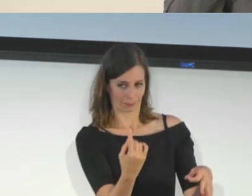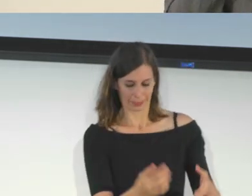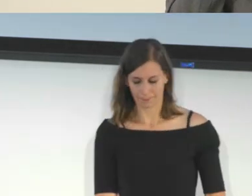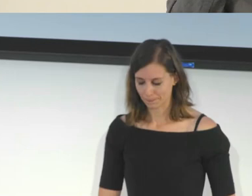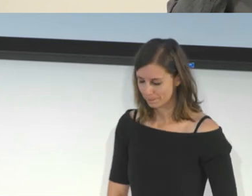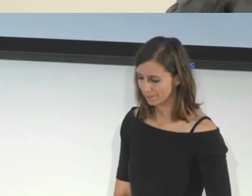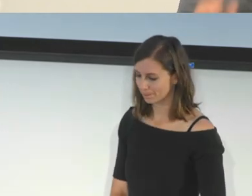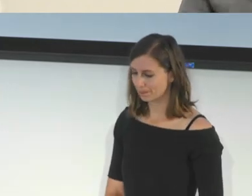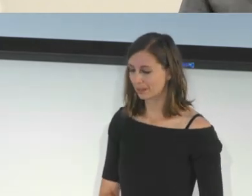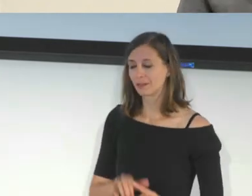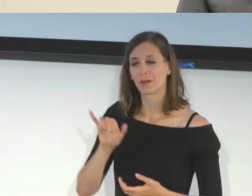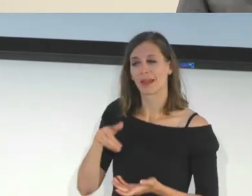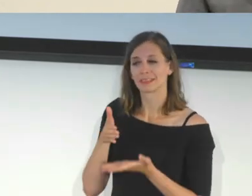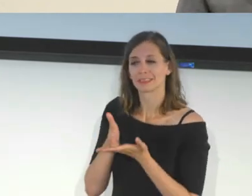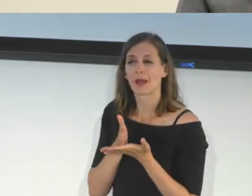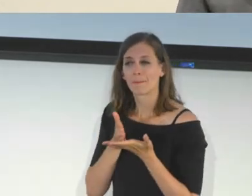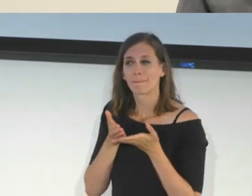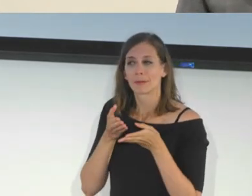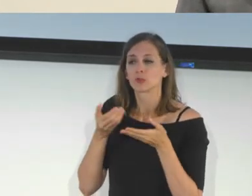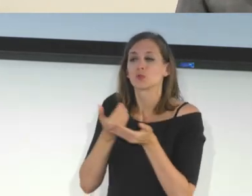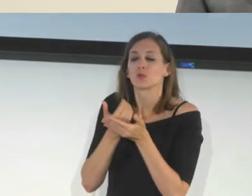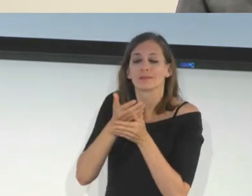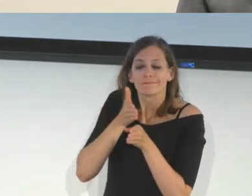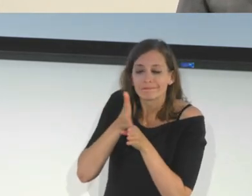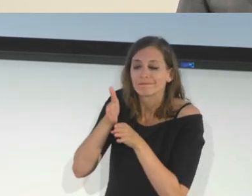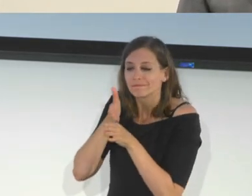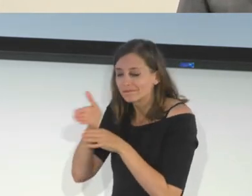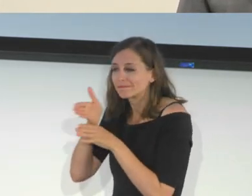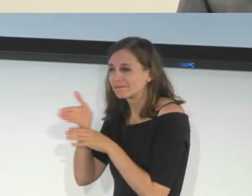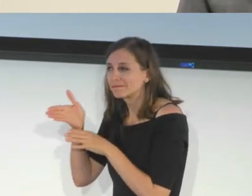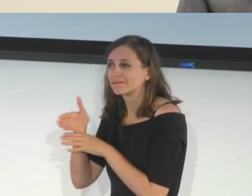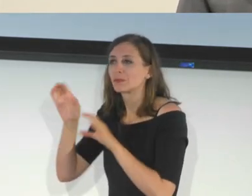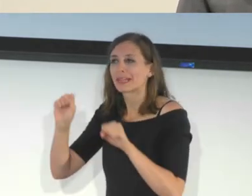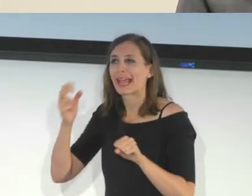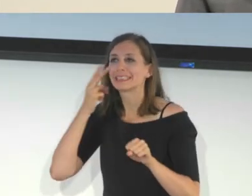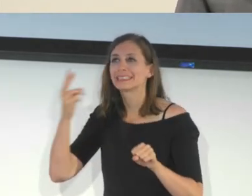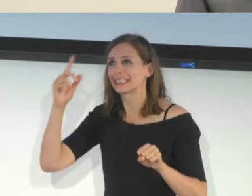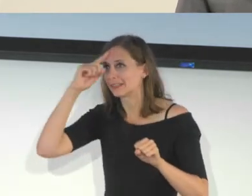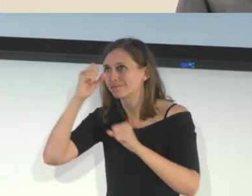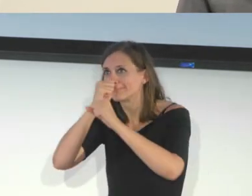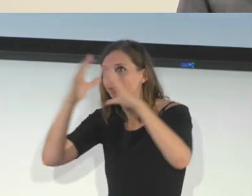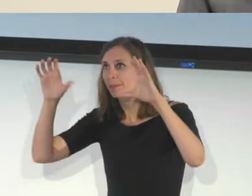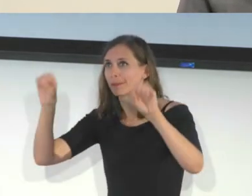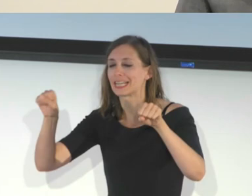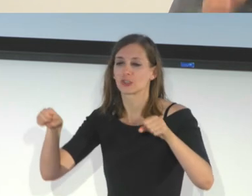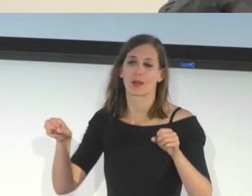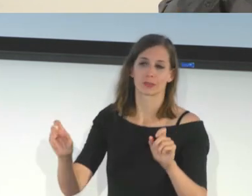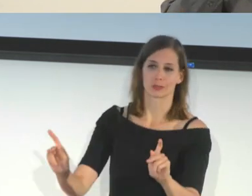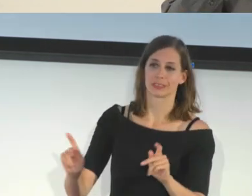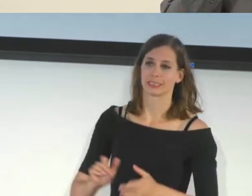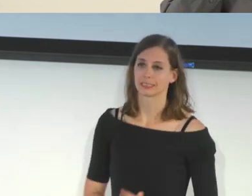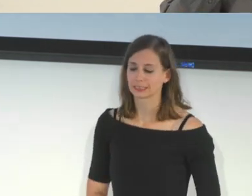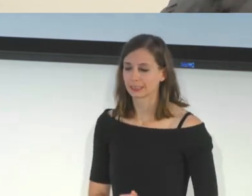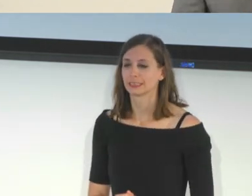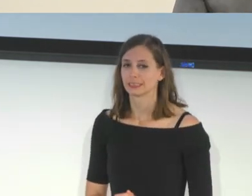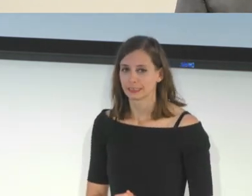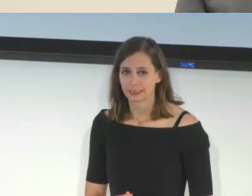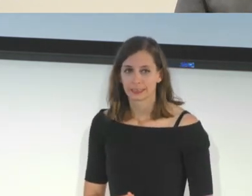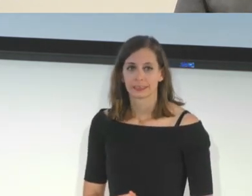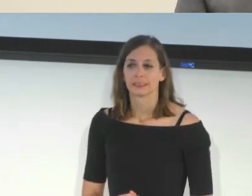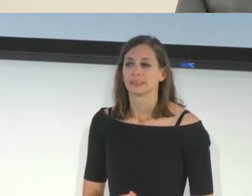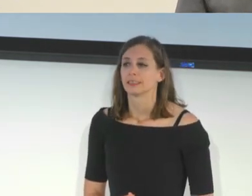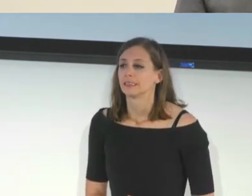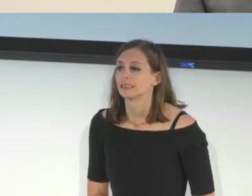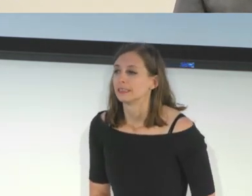those are some areas that we can, that we can see opportunities in there. We also see in, in translation